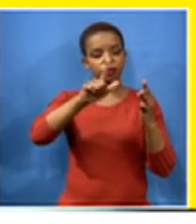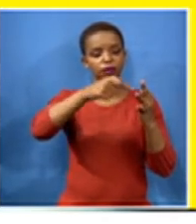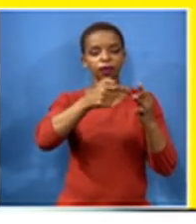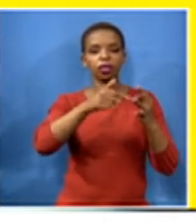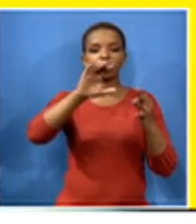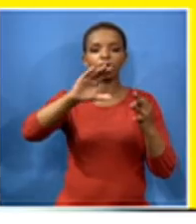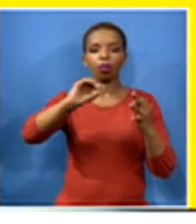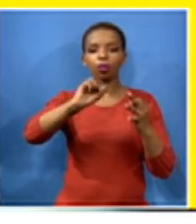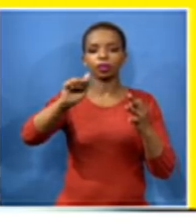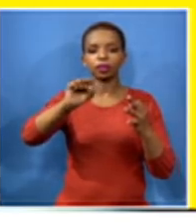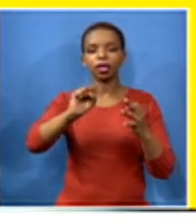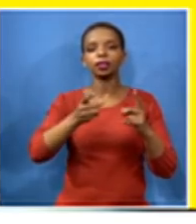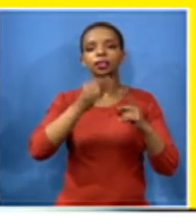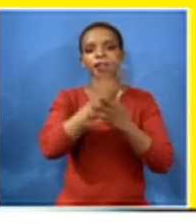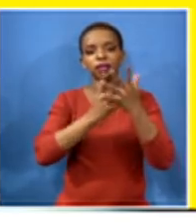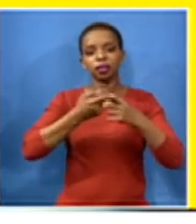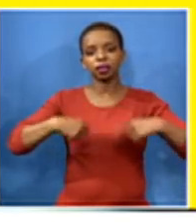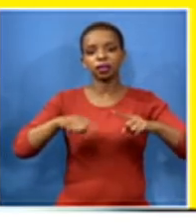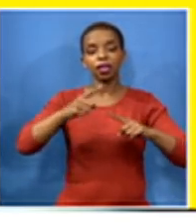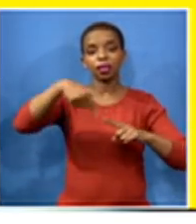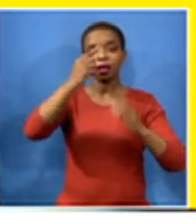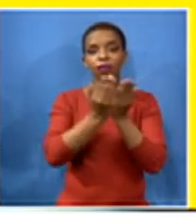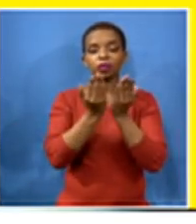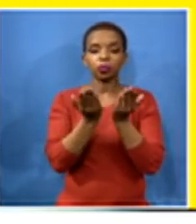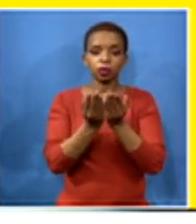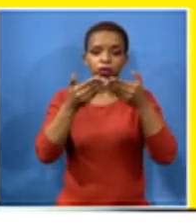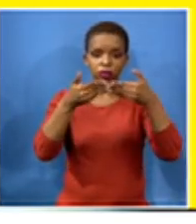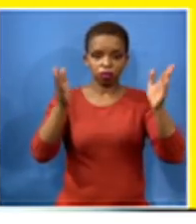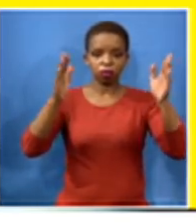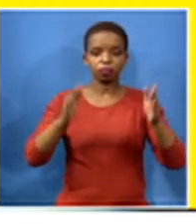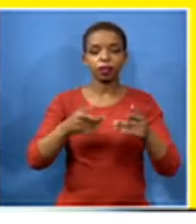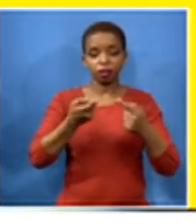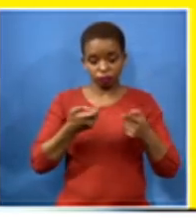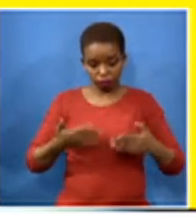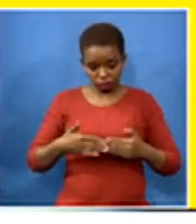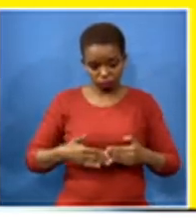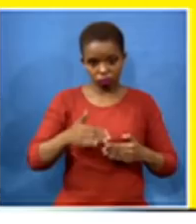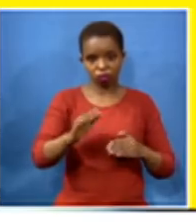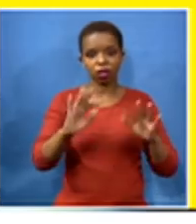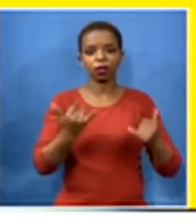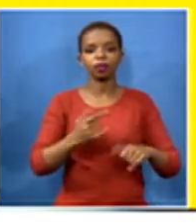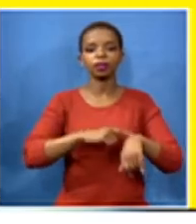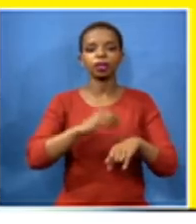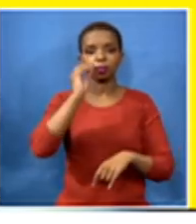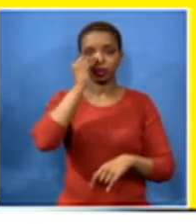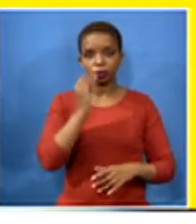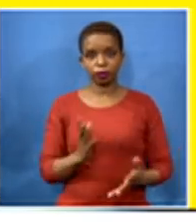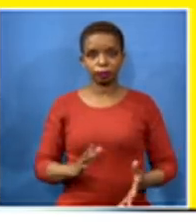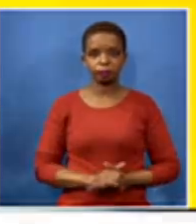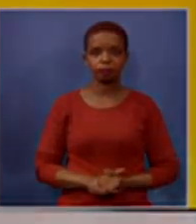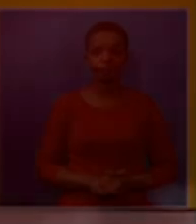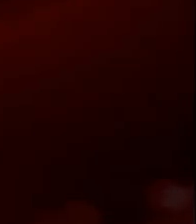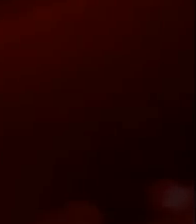about the first week of schools reopening and where to from here right it's time for news leanne standing by with that